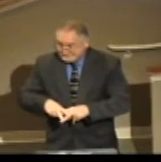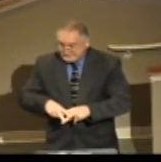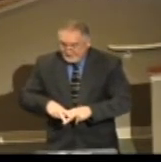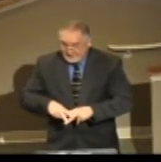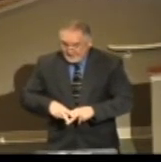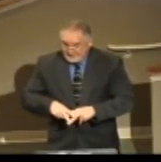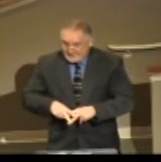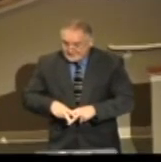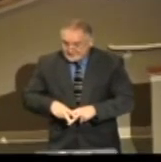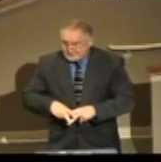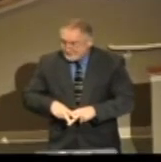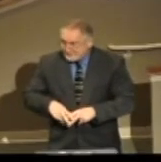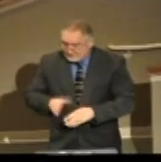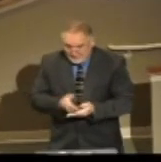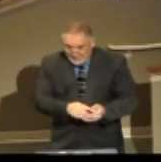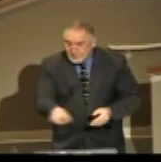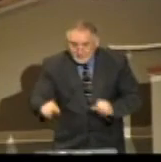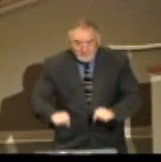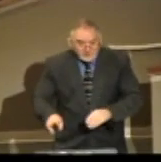Some of y'all can use it.